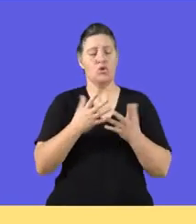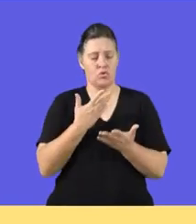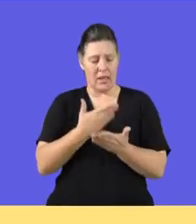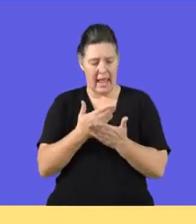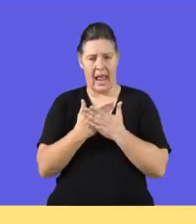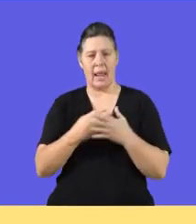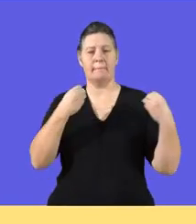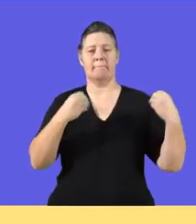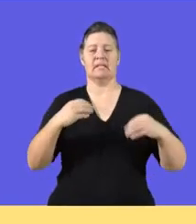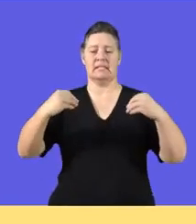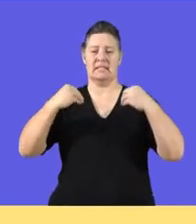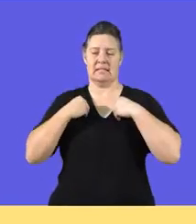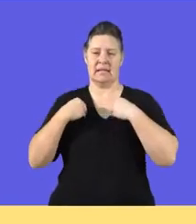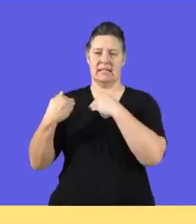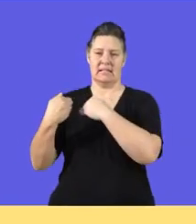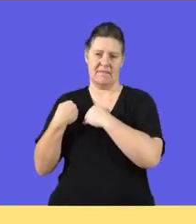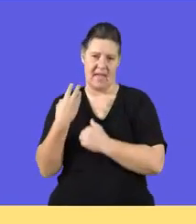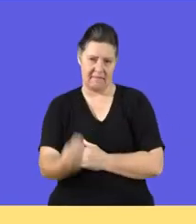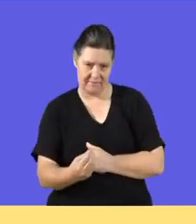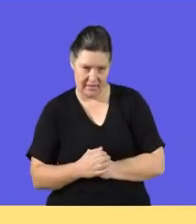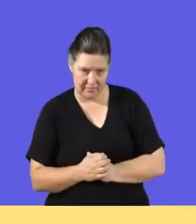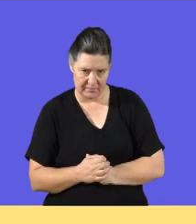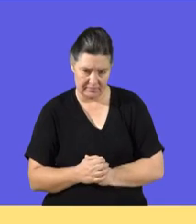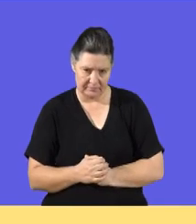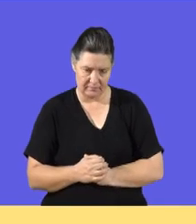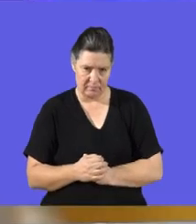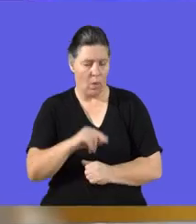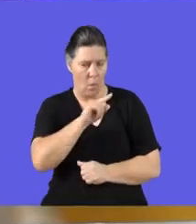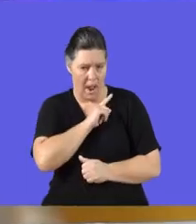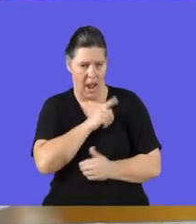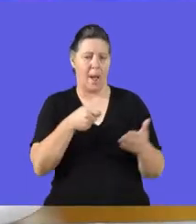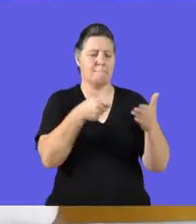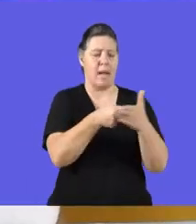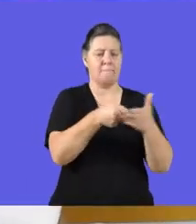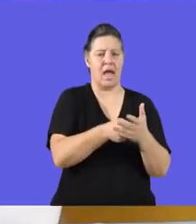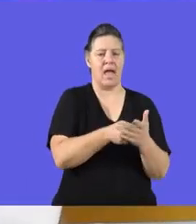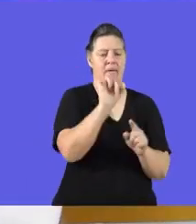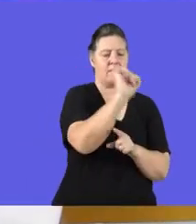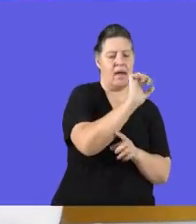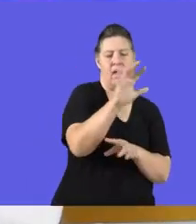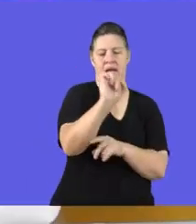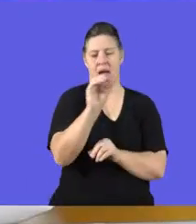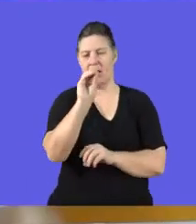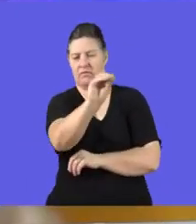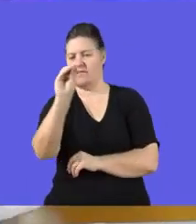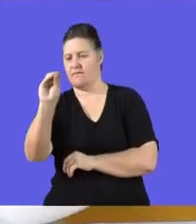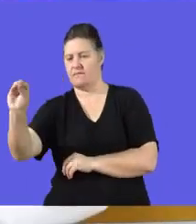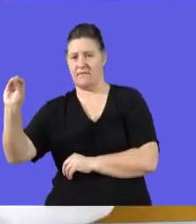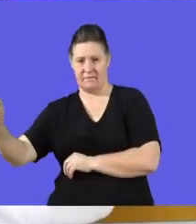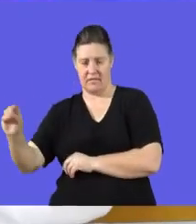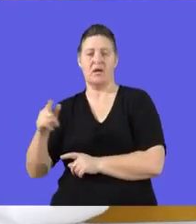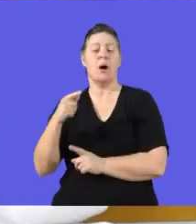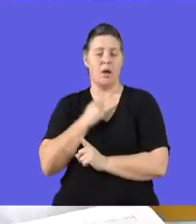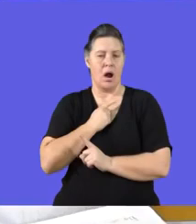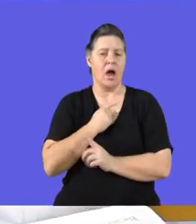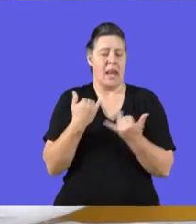safeguard its assets? So it needs to safeguard its assets. Remember, it's going to buy a number of vehicles. What internal control